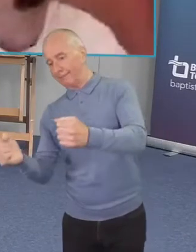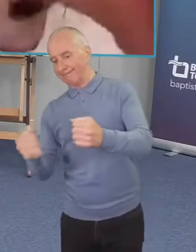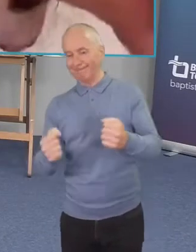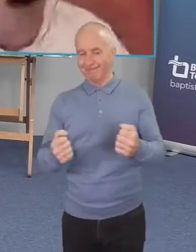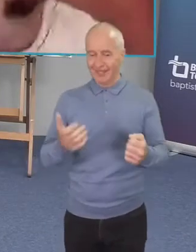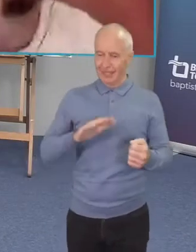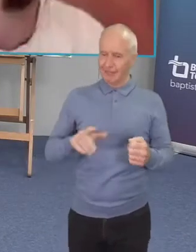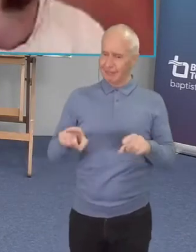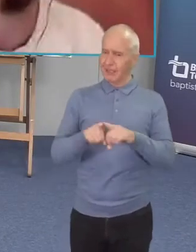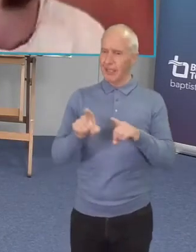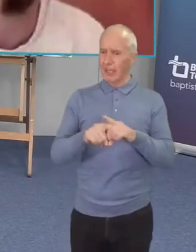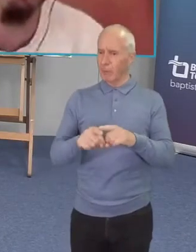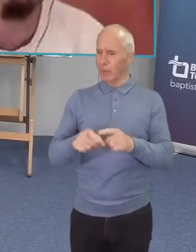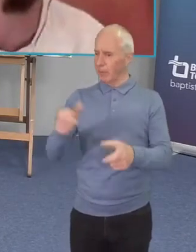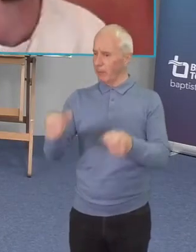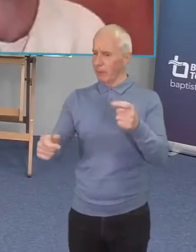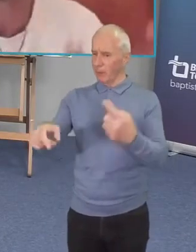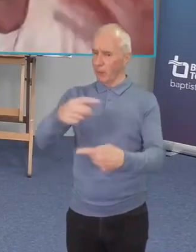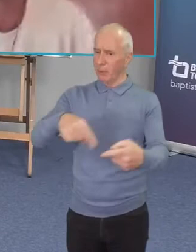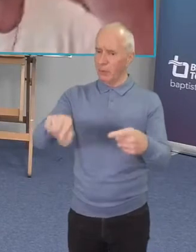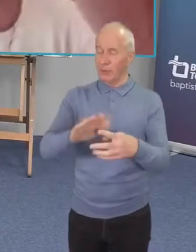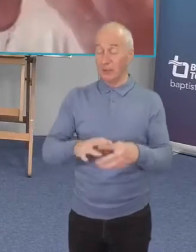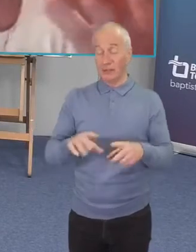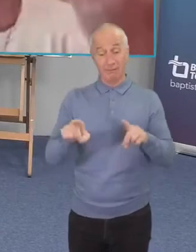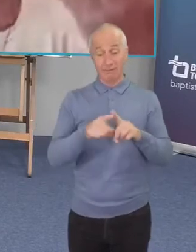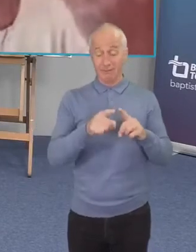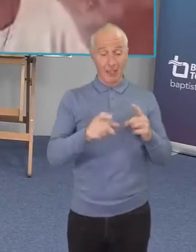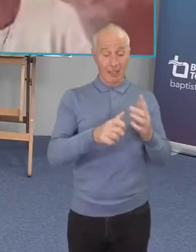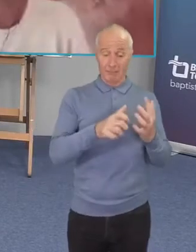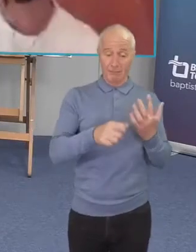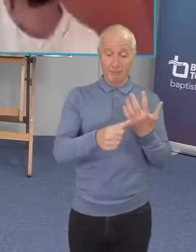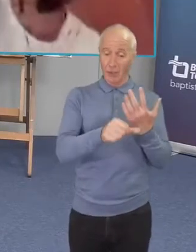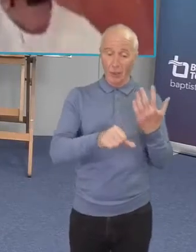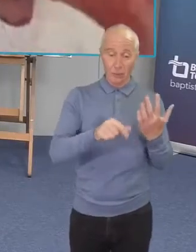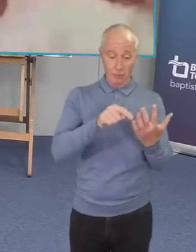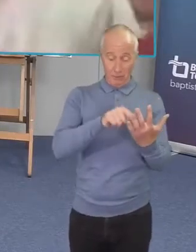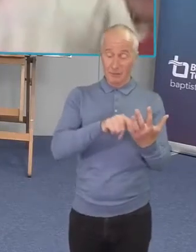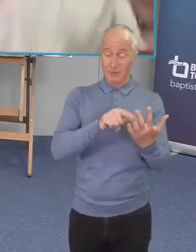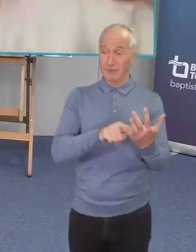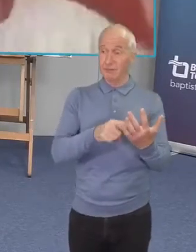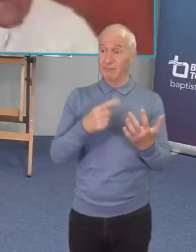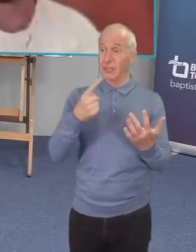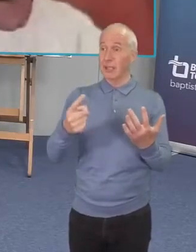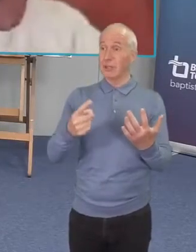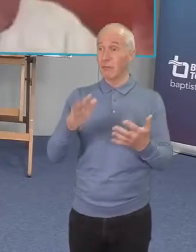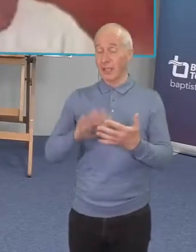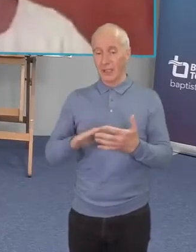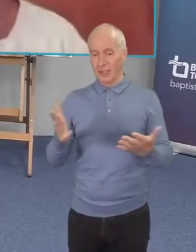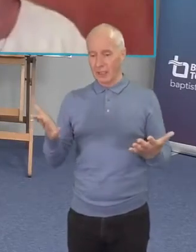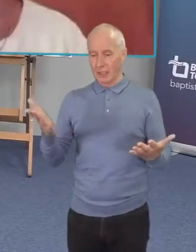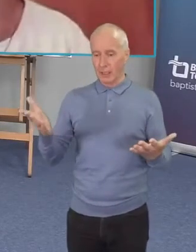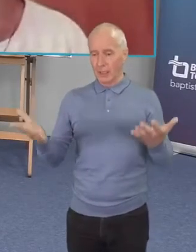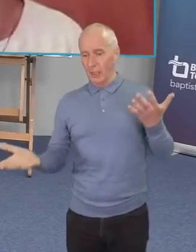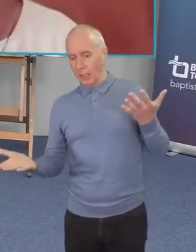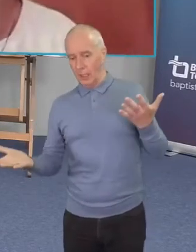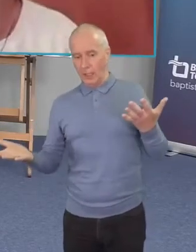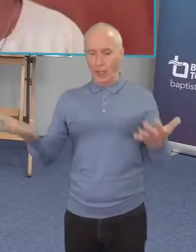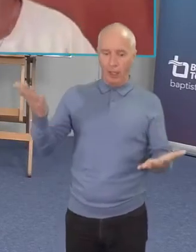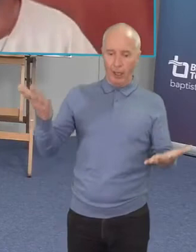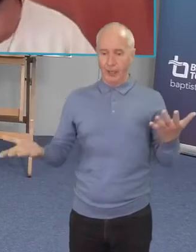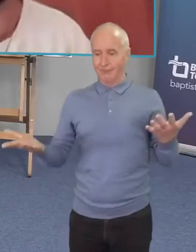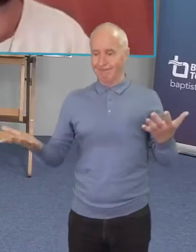gospel versus the evangelical gospel i think kind of have that that kind of reactionary um